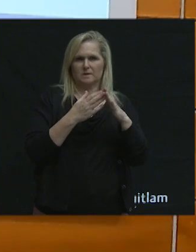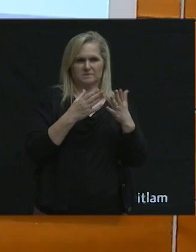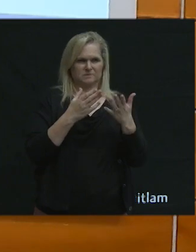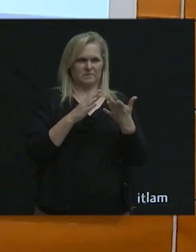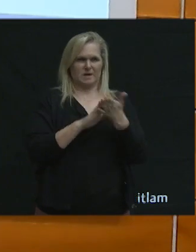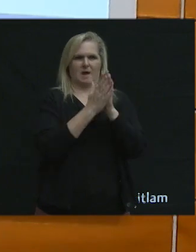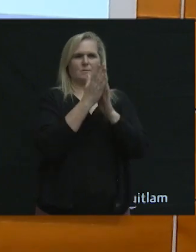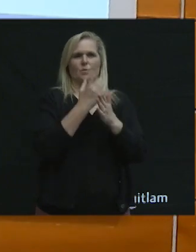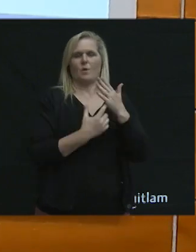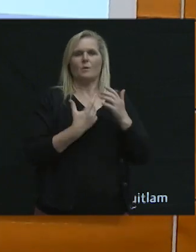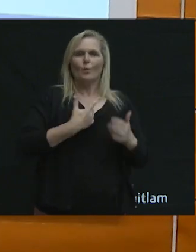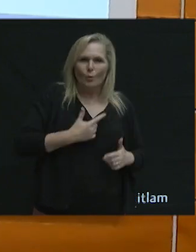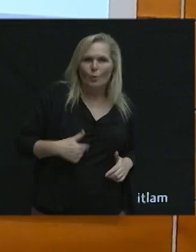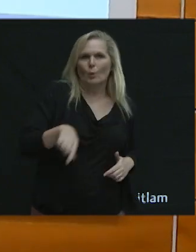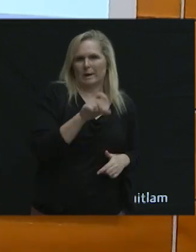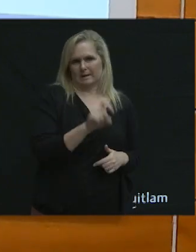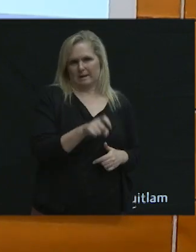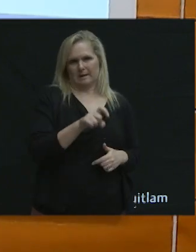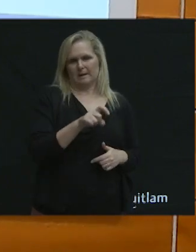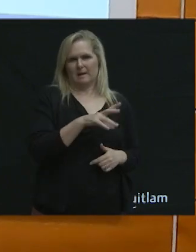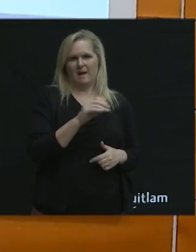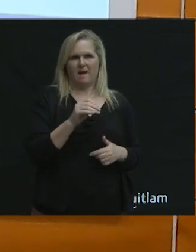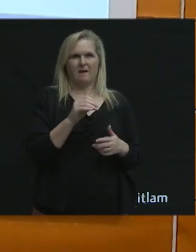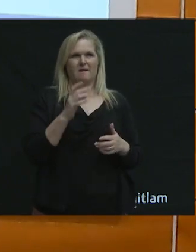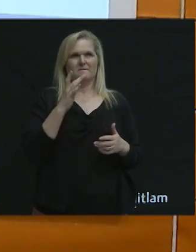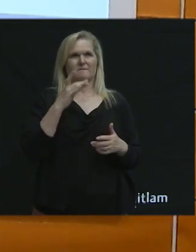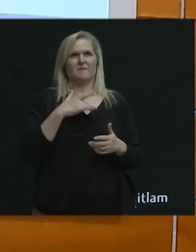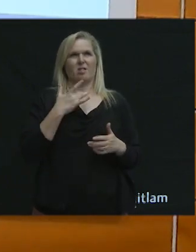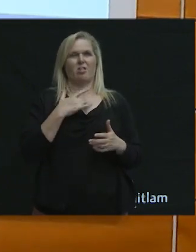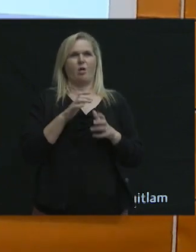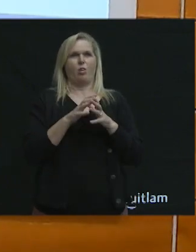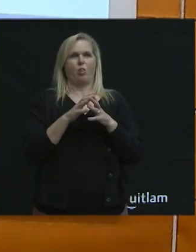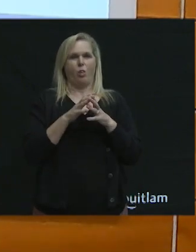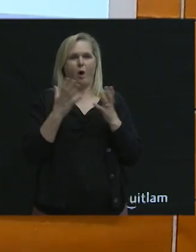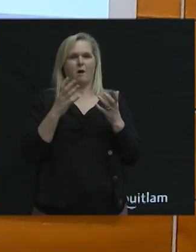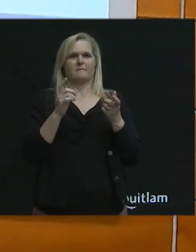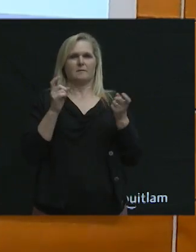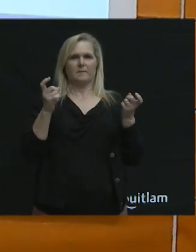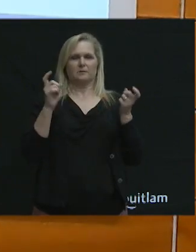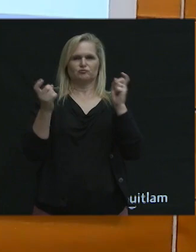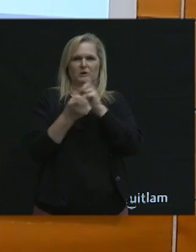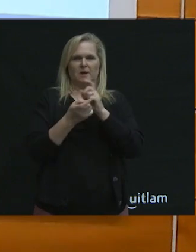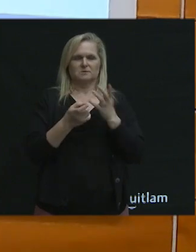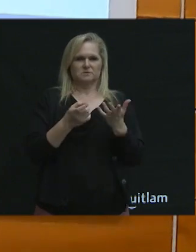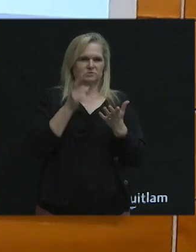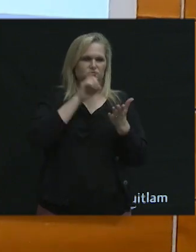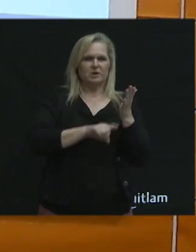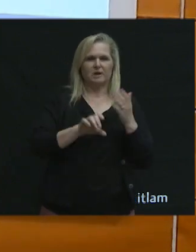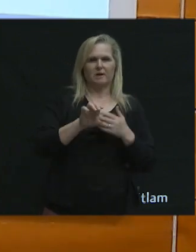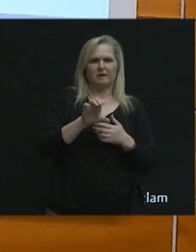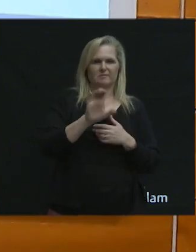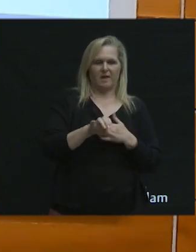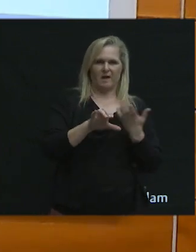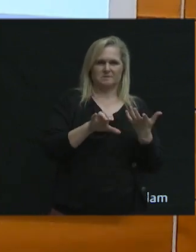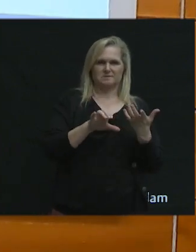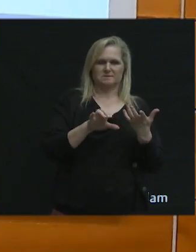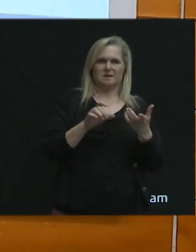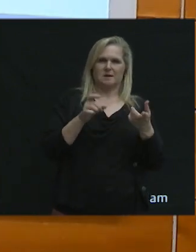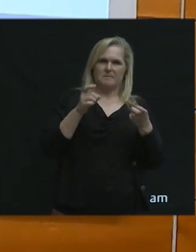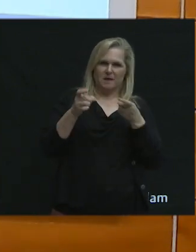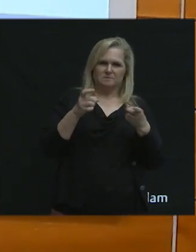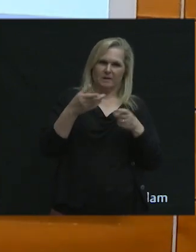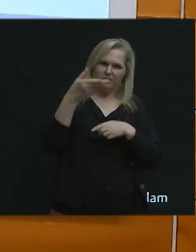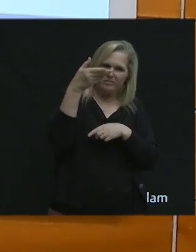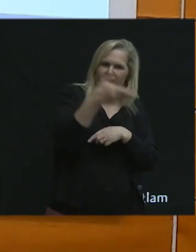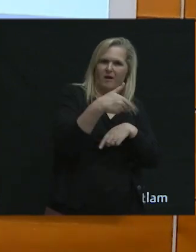need them to be. So I think a lot of the big change I'm seeing in the industry is looking at curbside management. And so you can get those deliveries